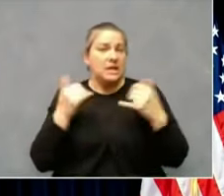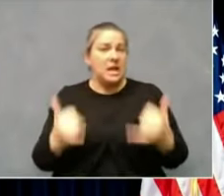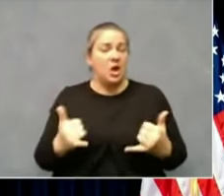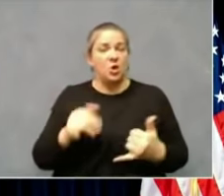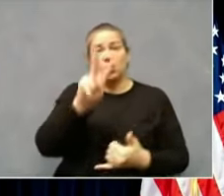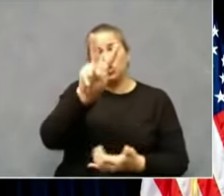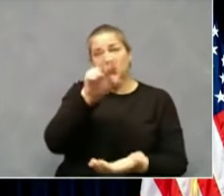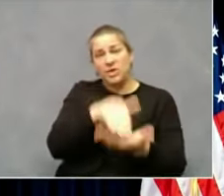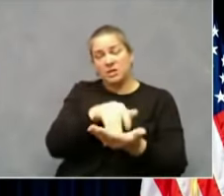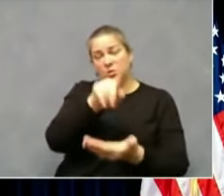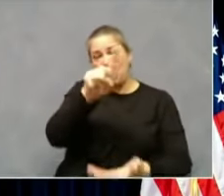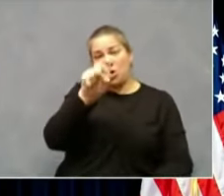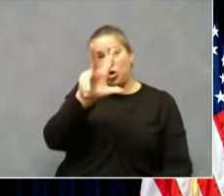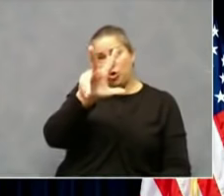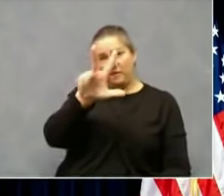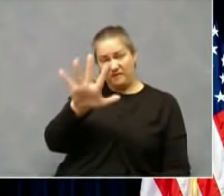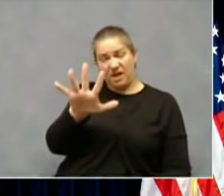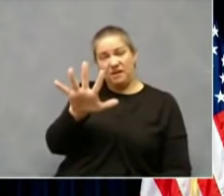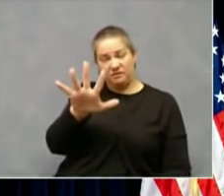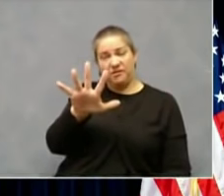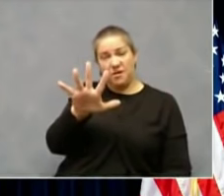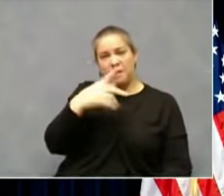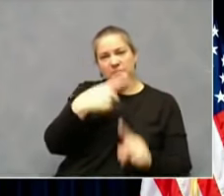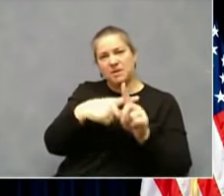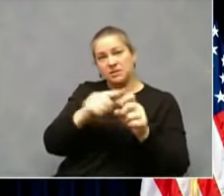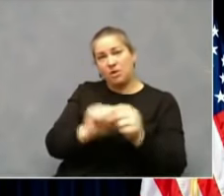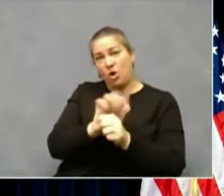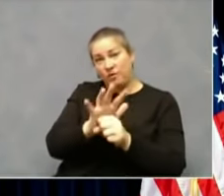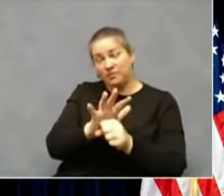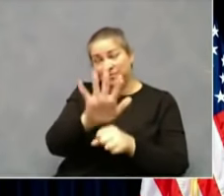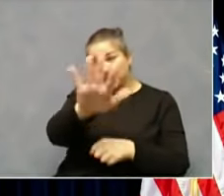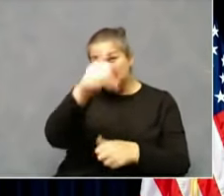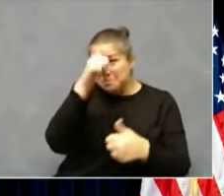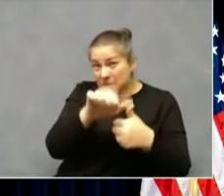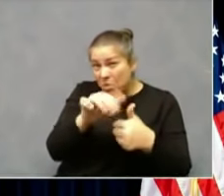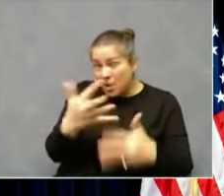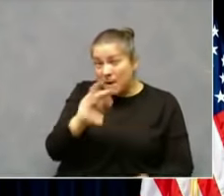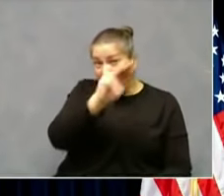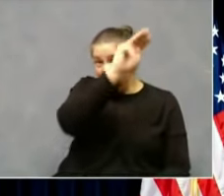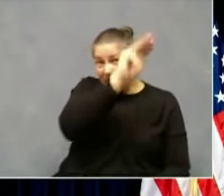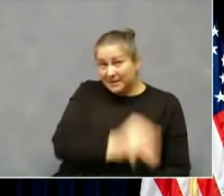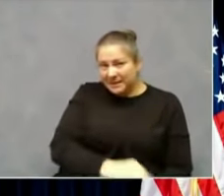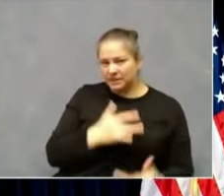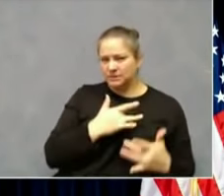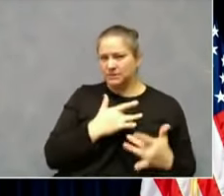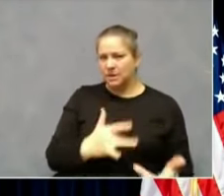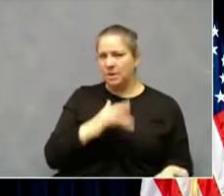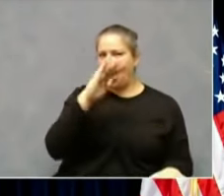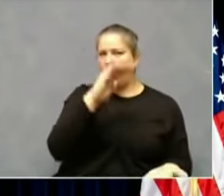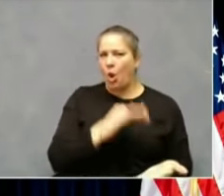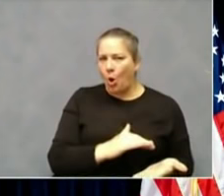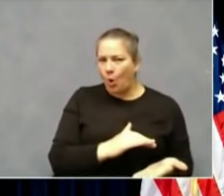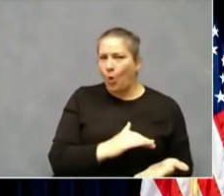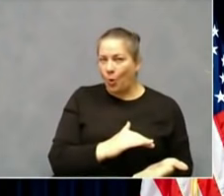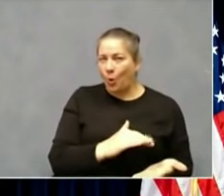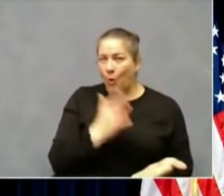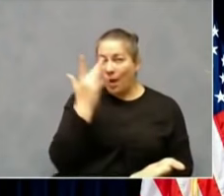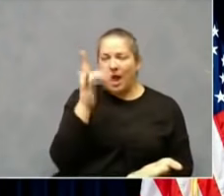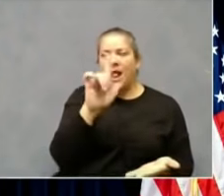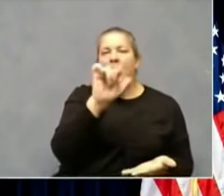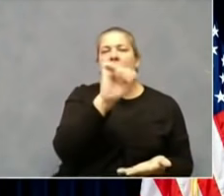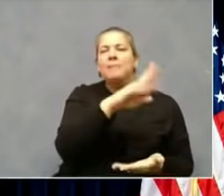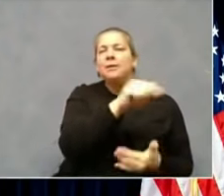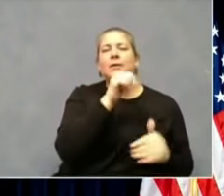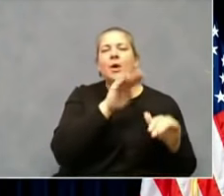of COVID-19. Remember, Mondays are always our lowest day, and that's because the labs aren't open all of them